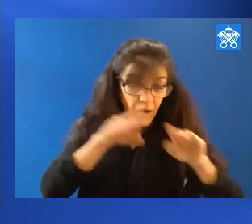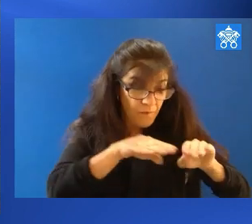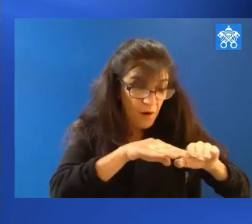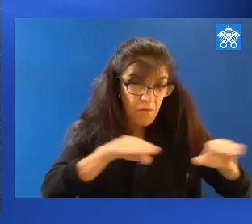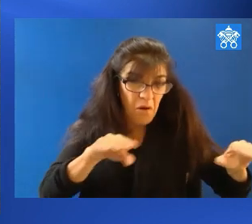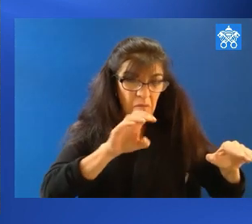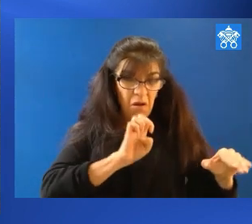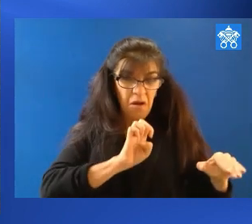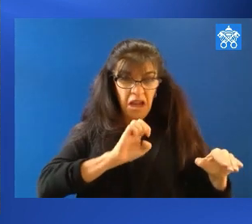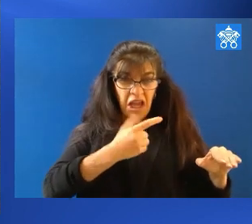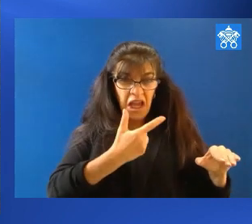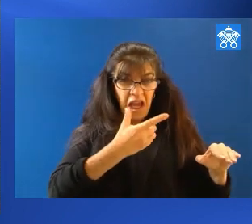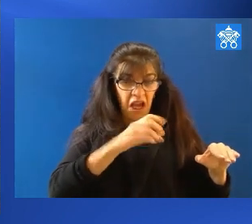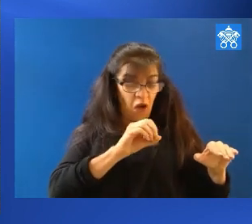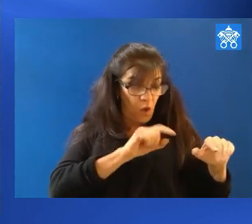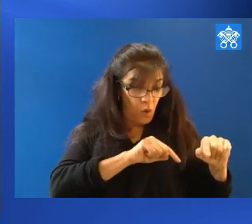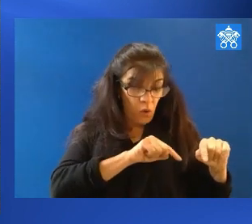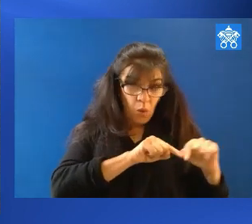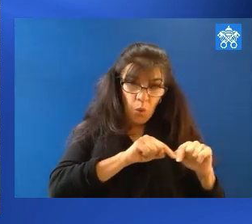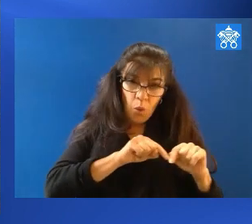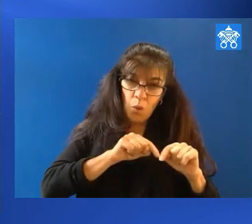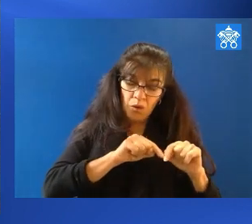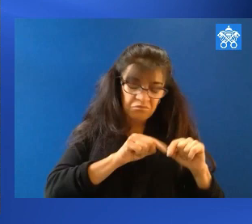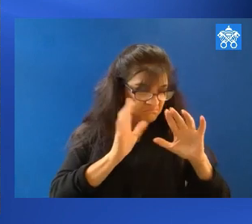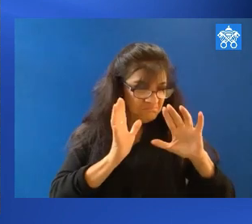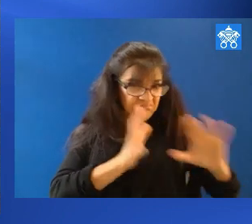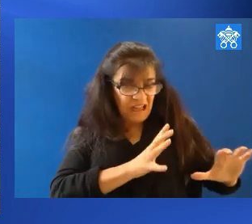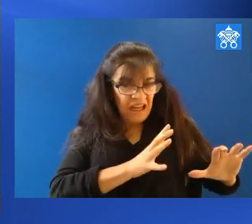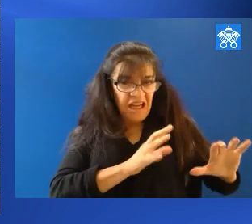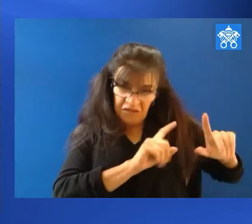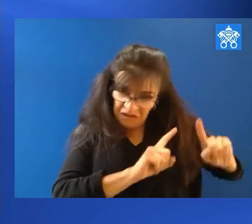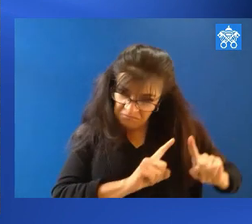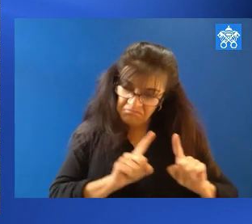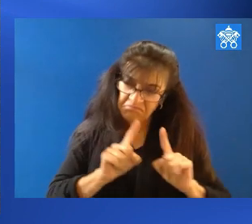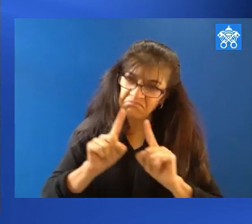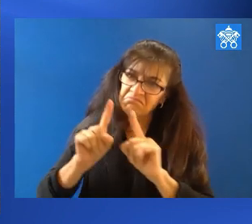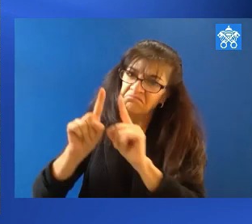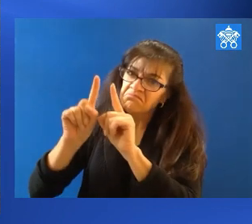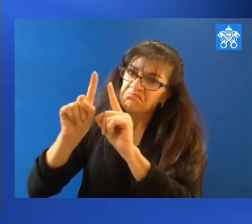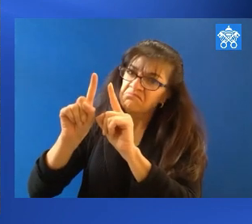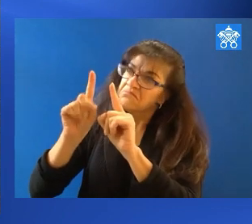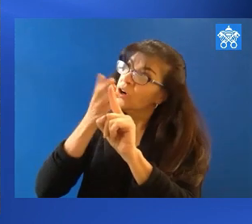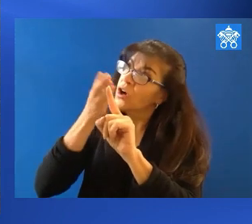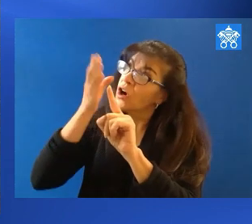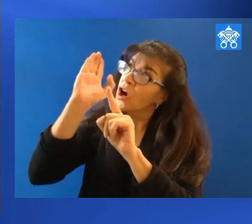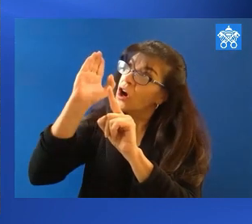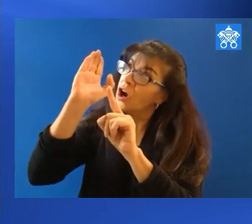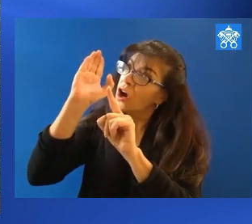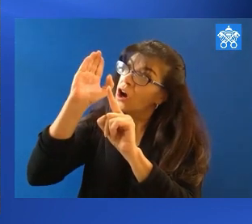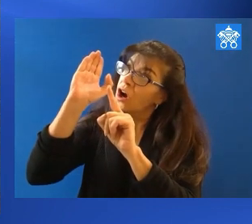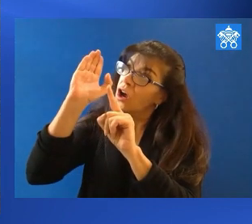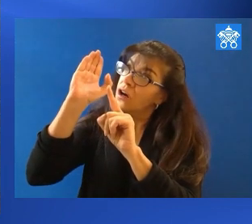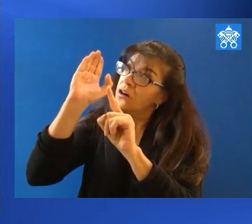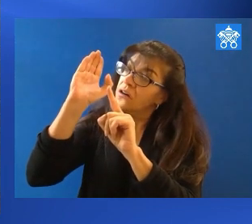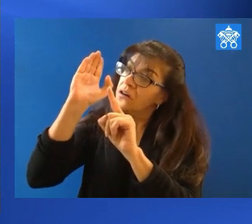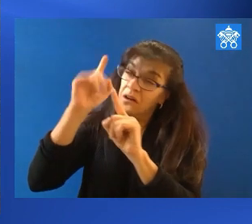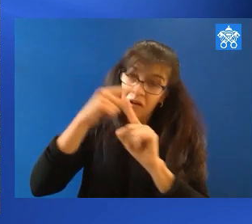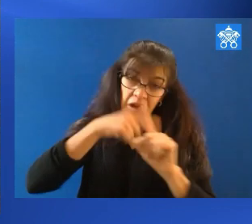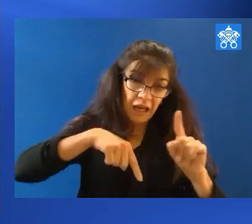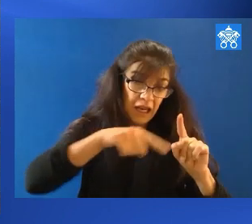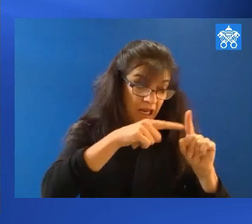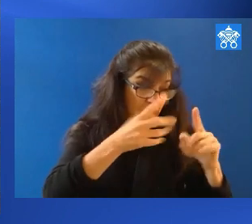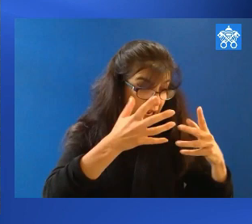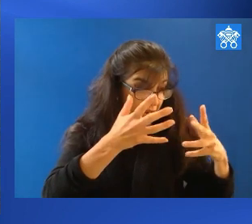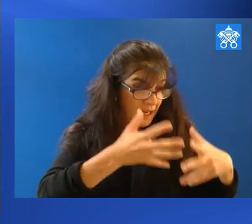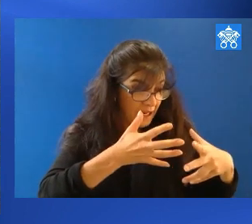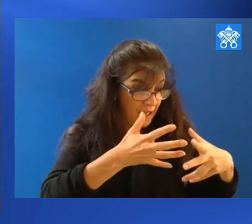of our ego, to ascend towards God, to gather what we live in